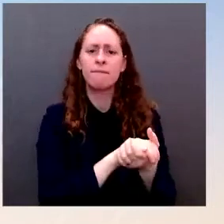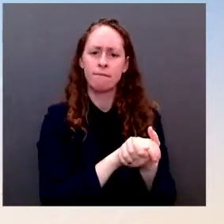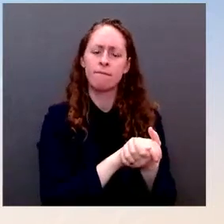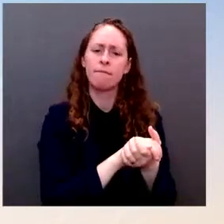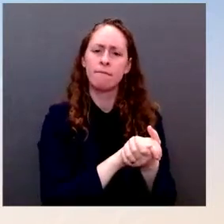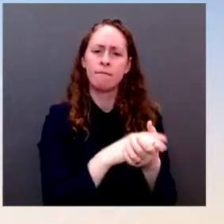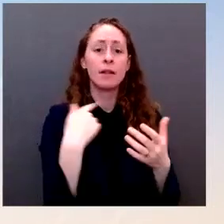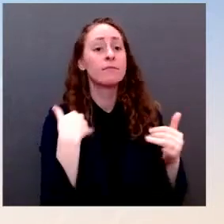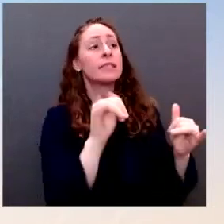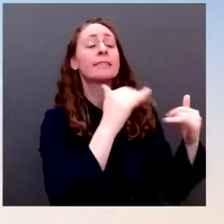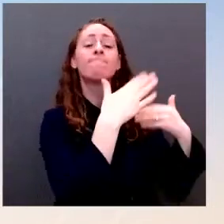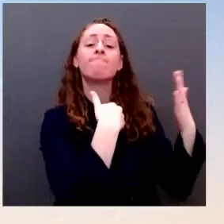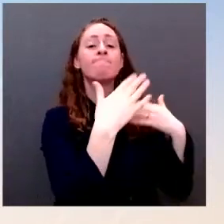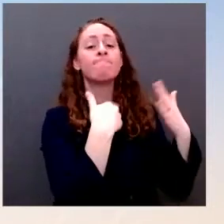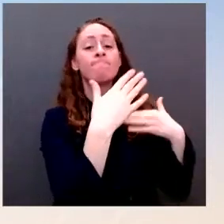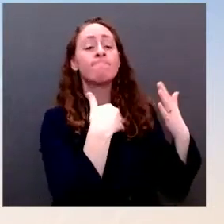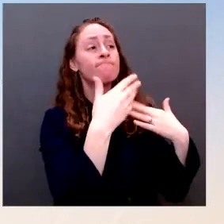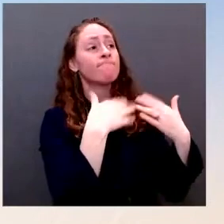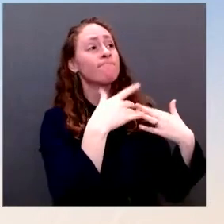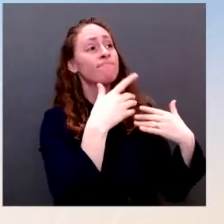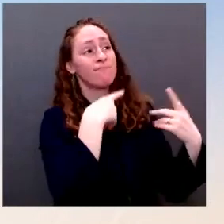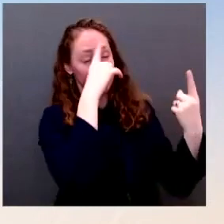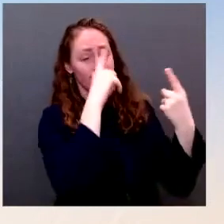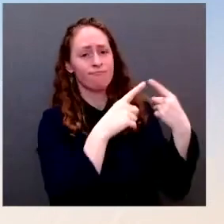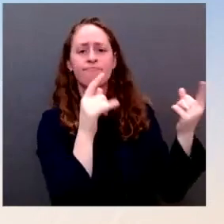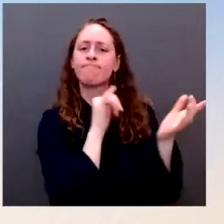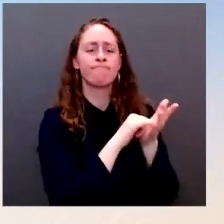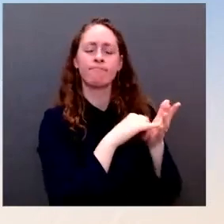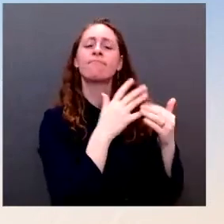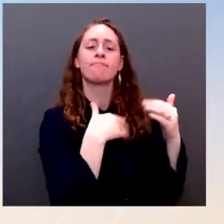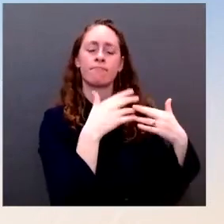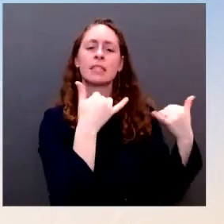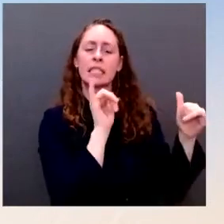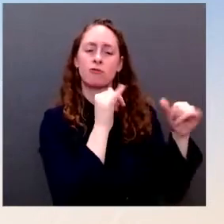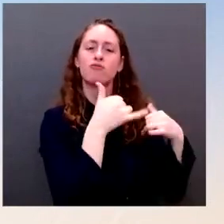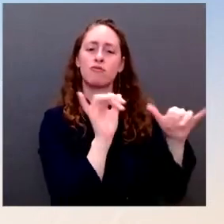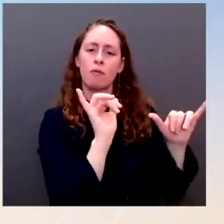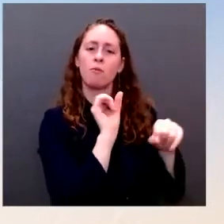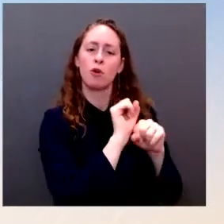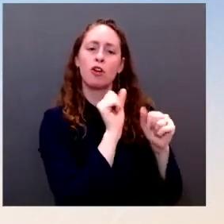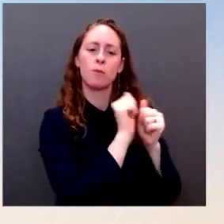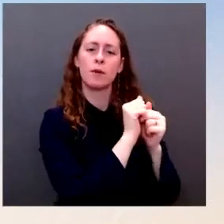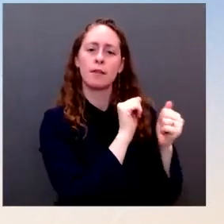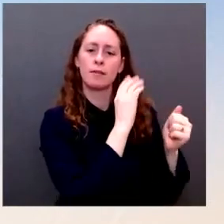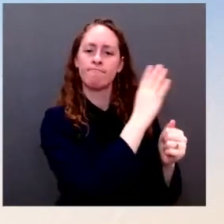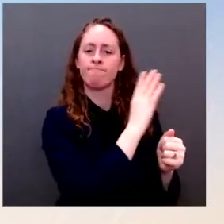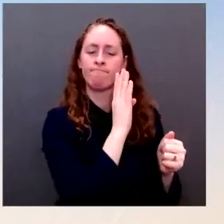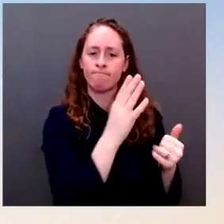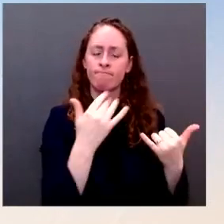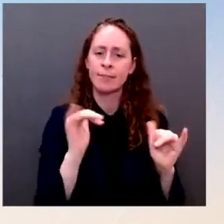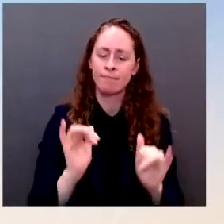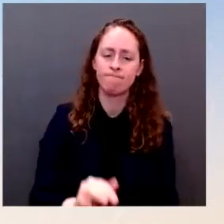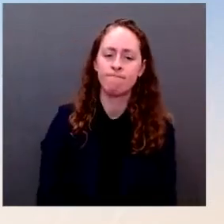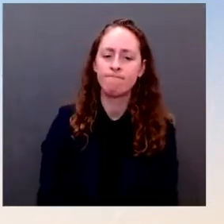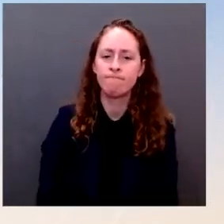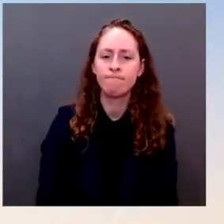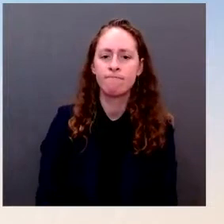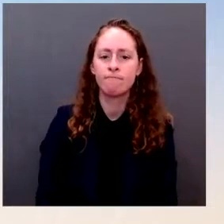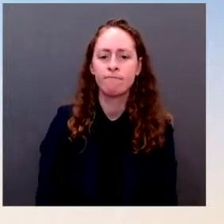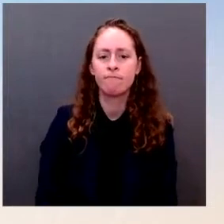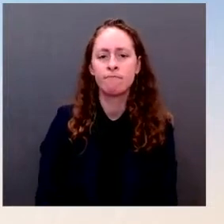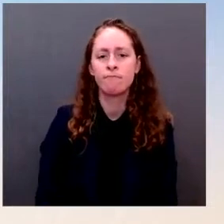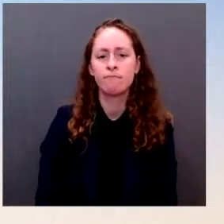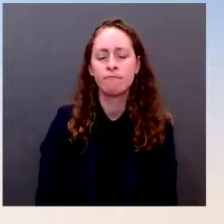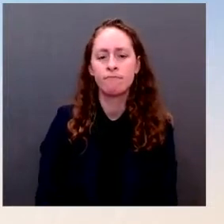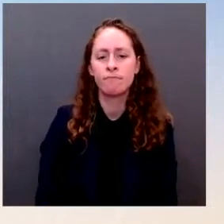I would note that, because some of the reporting has accurately assessed or, you know, raised the question of what took place